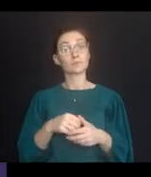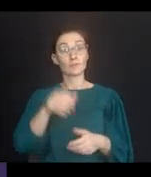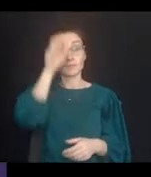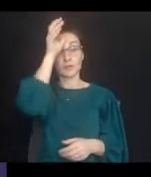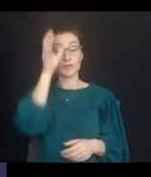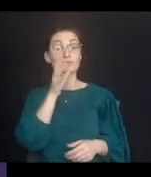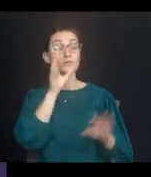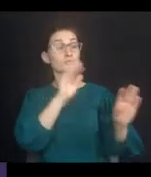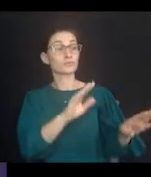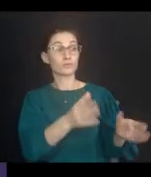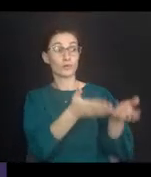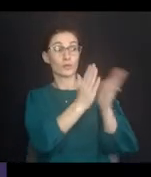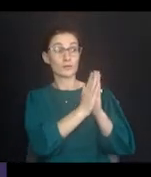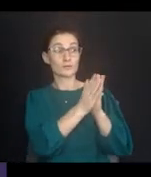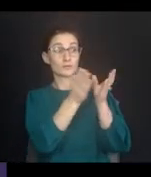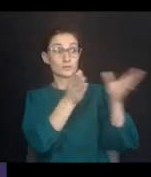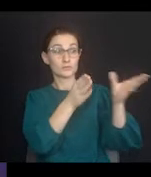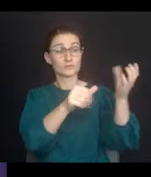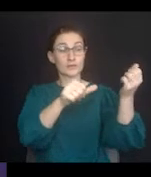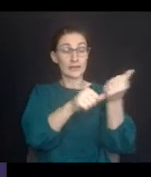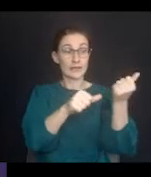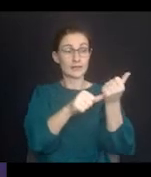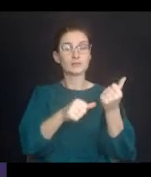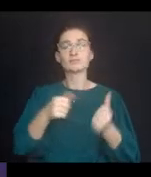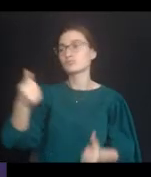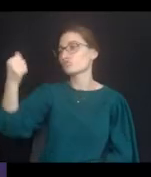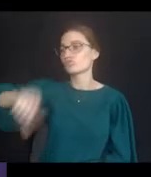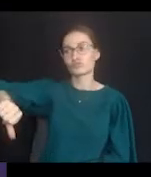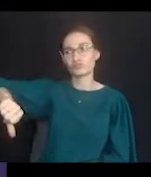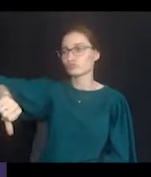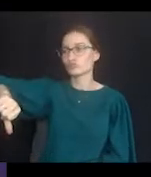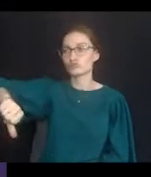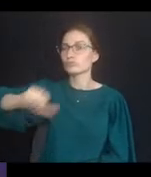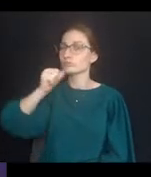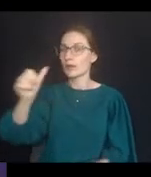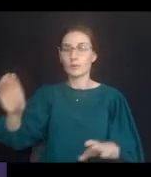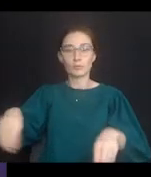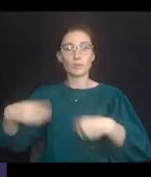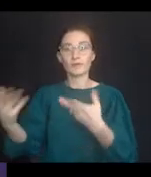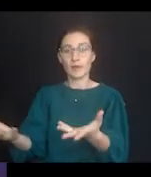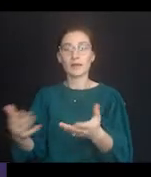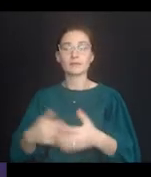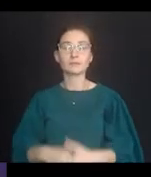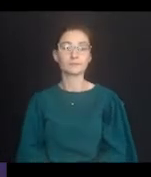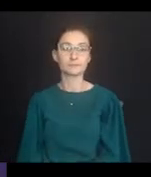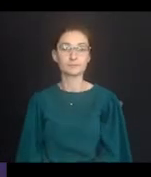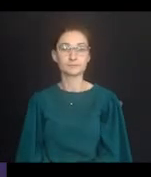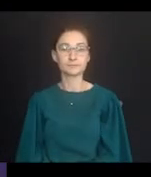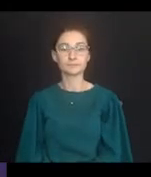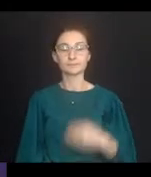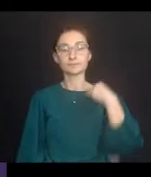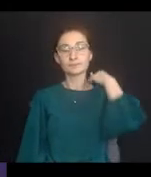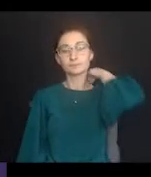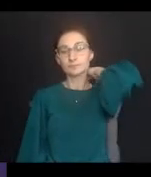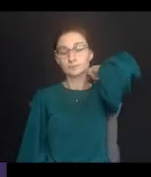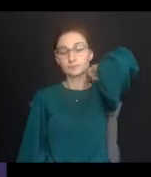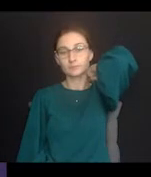requested by the parents to enable the student's participation in after-school sports and clubs.